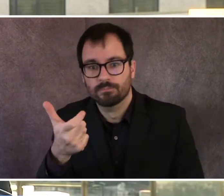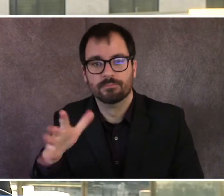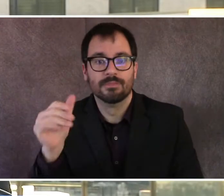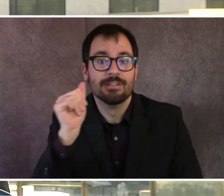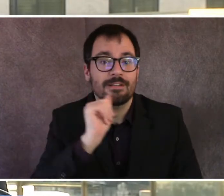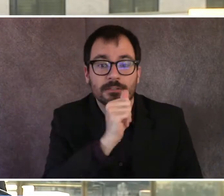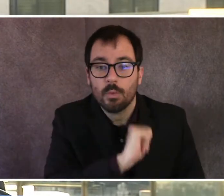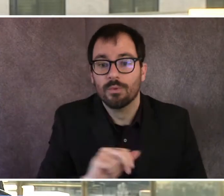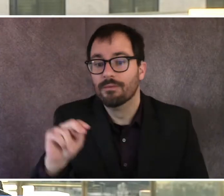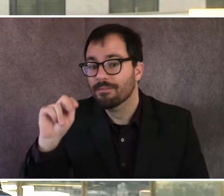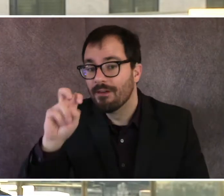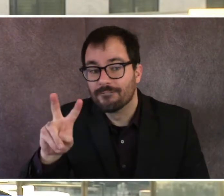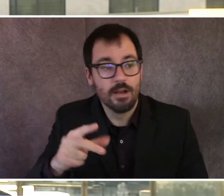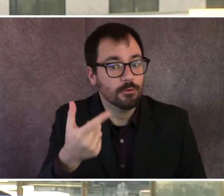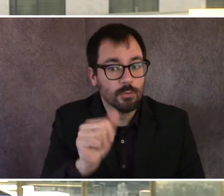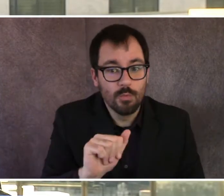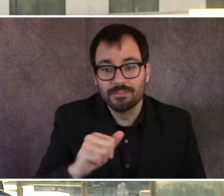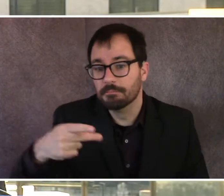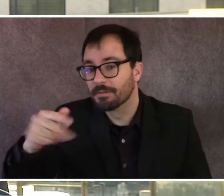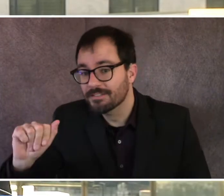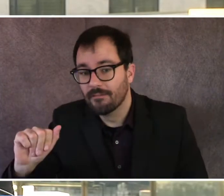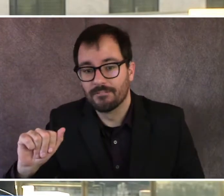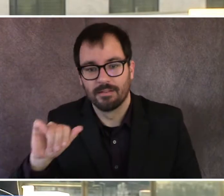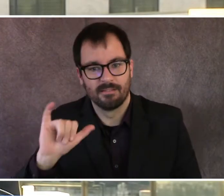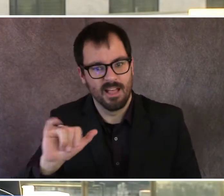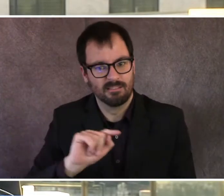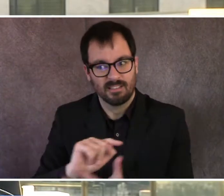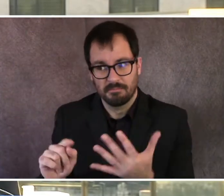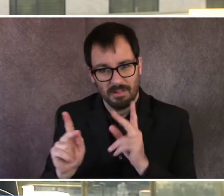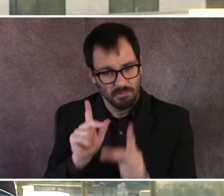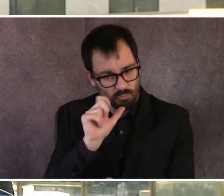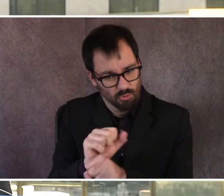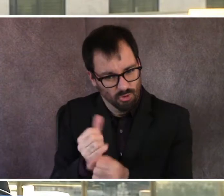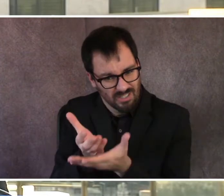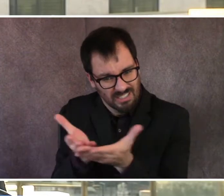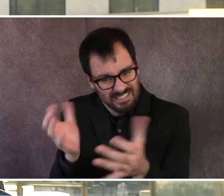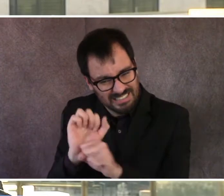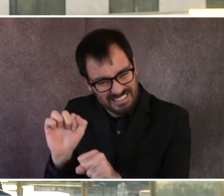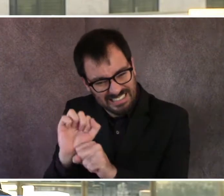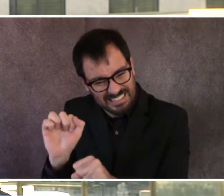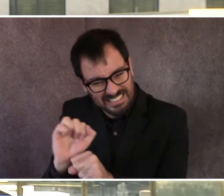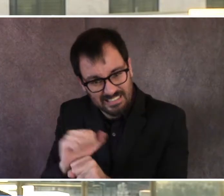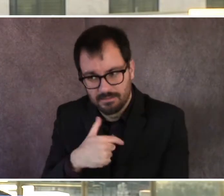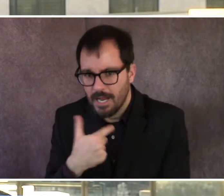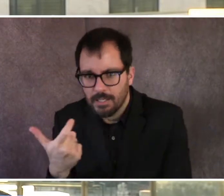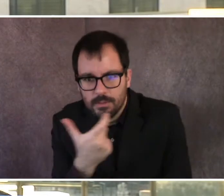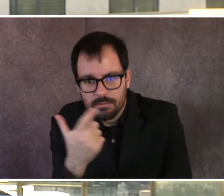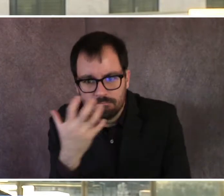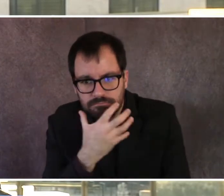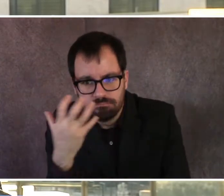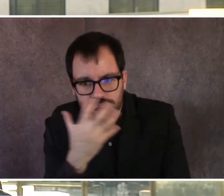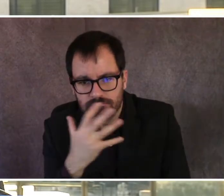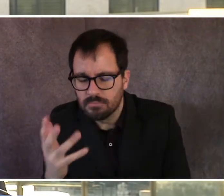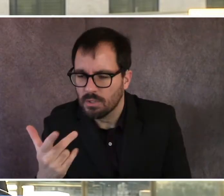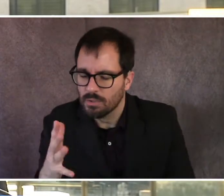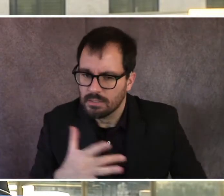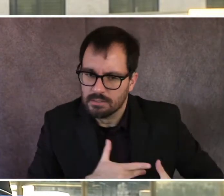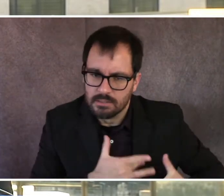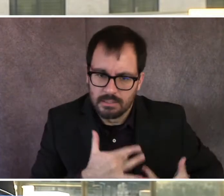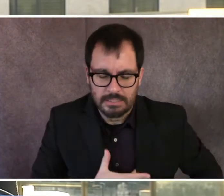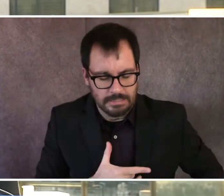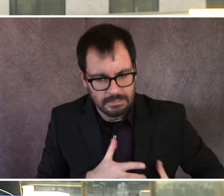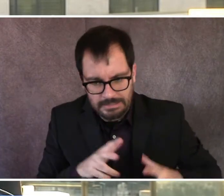night, they're working their hearts out to make sure that every single vote gets counted and the will of the people prevail. In some